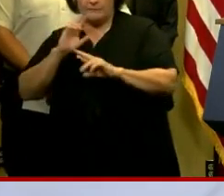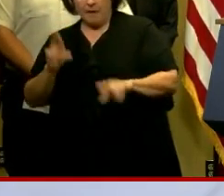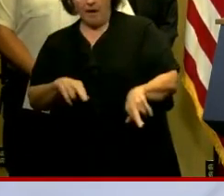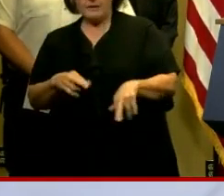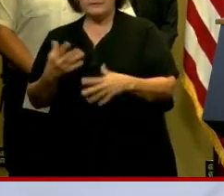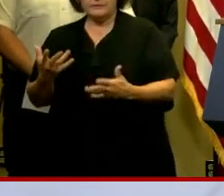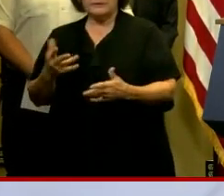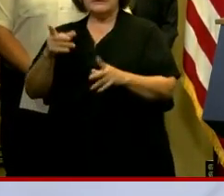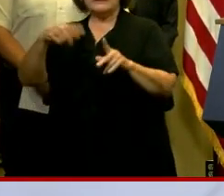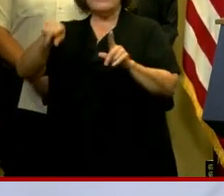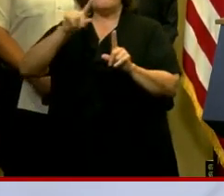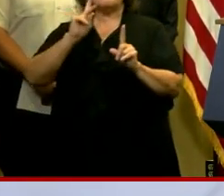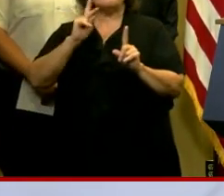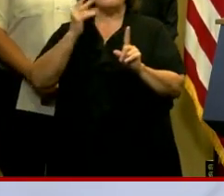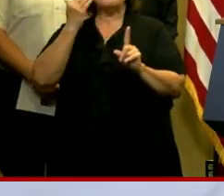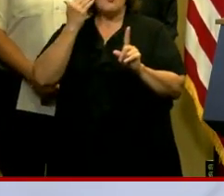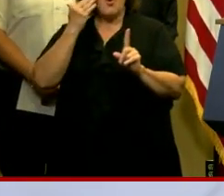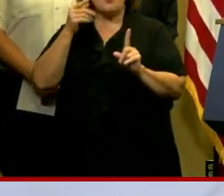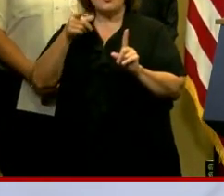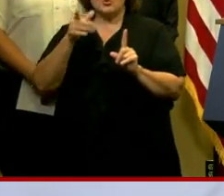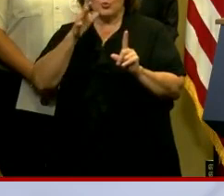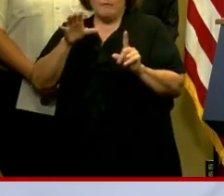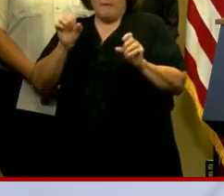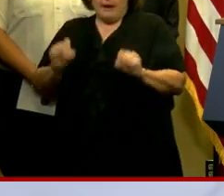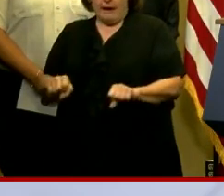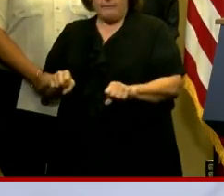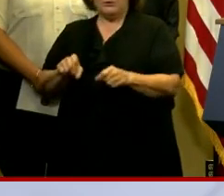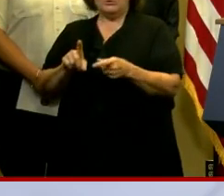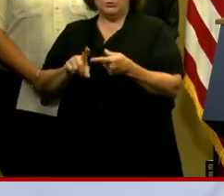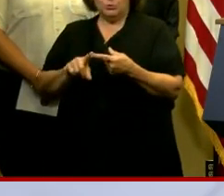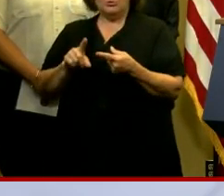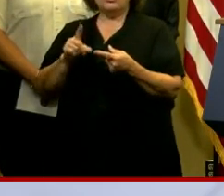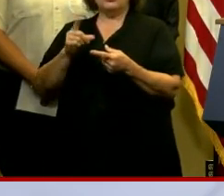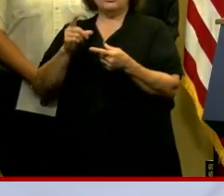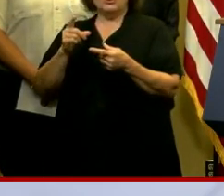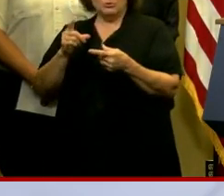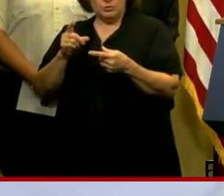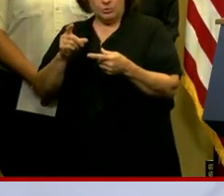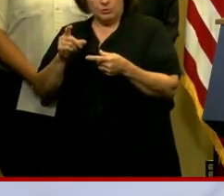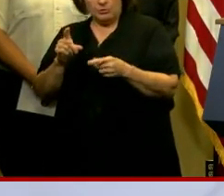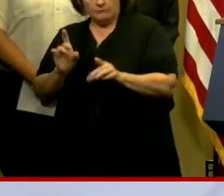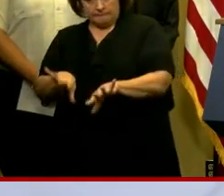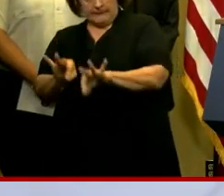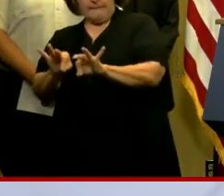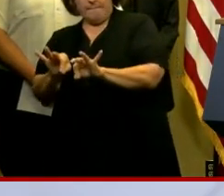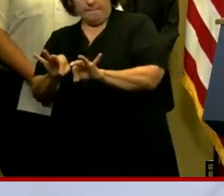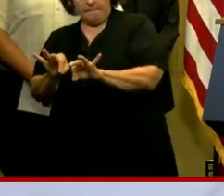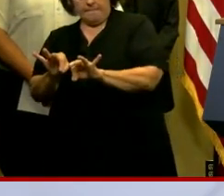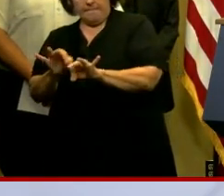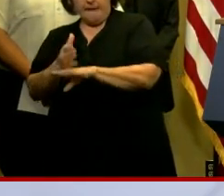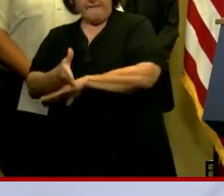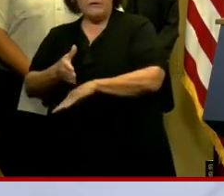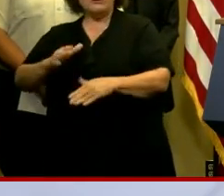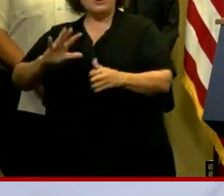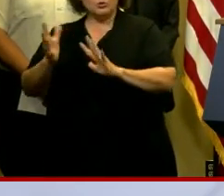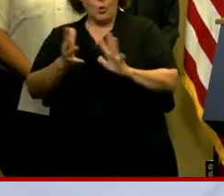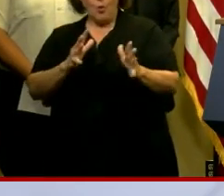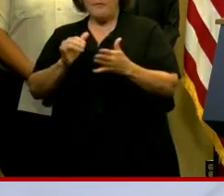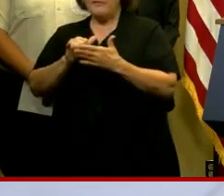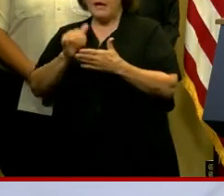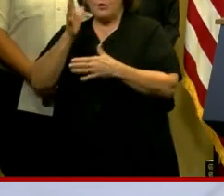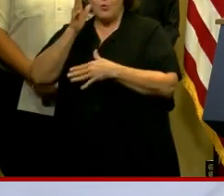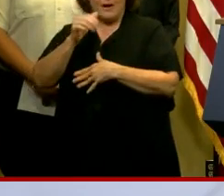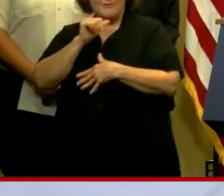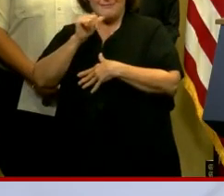So, residents, you will be able to get collections happening post storm that will